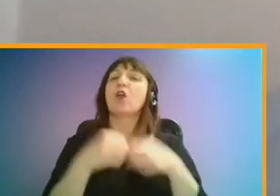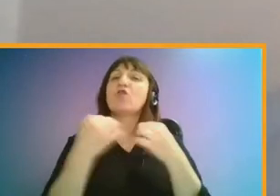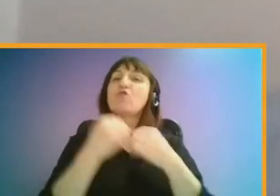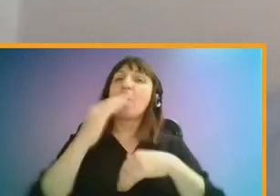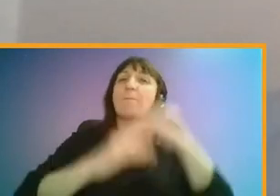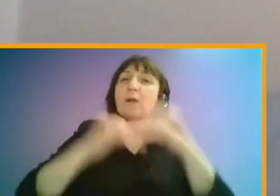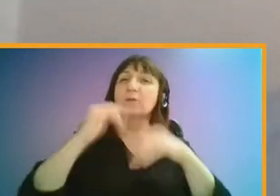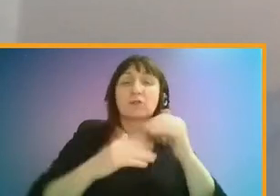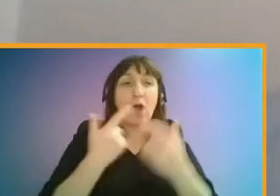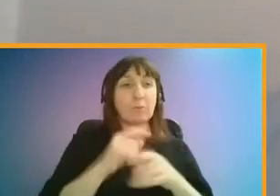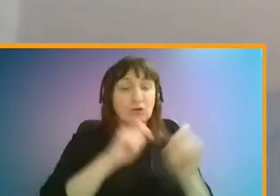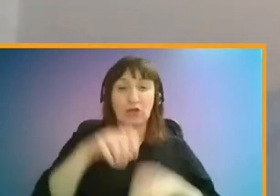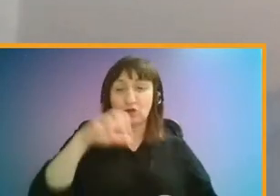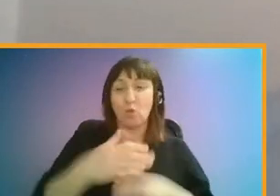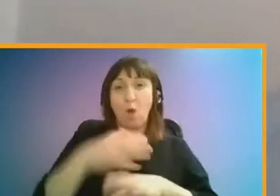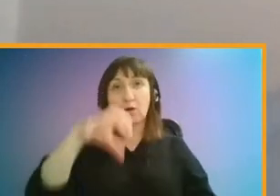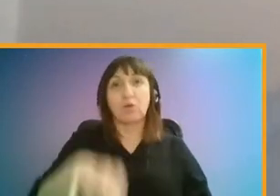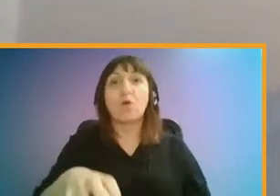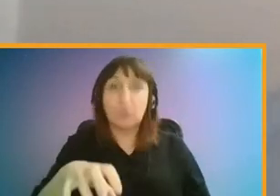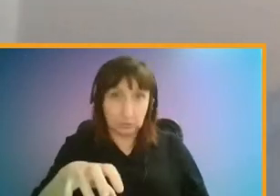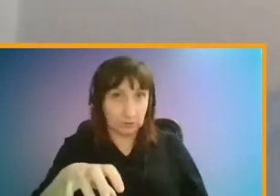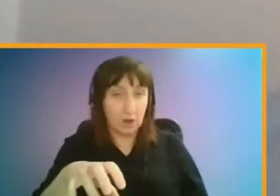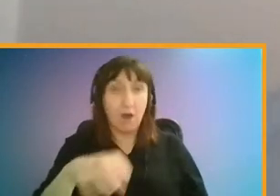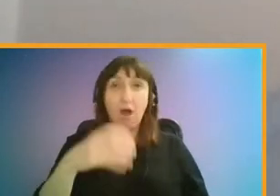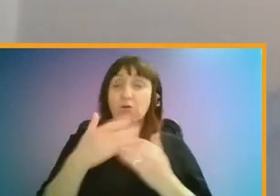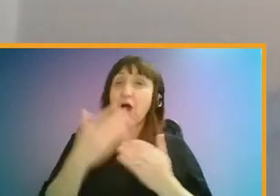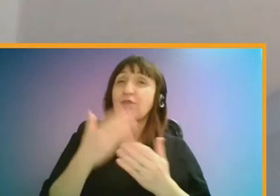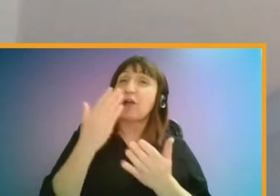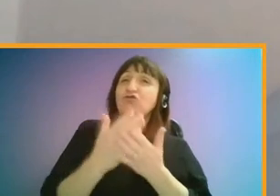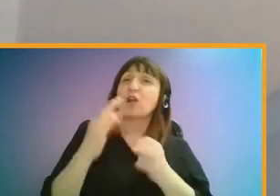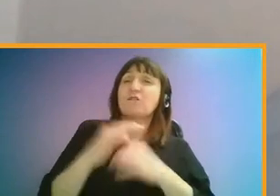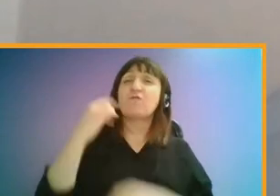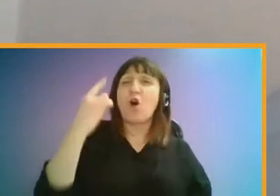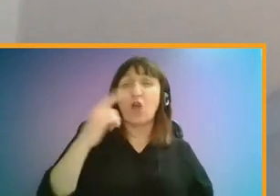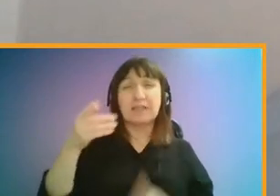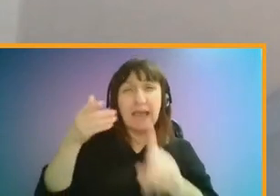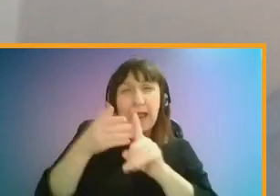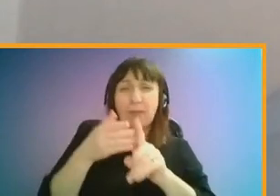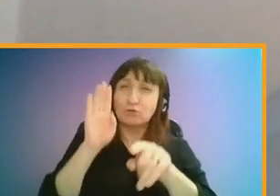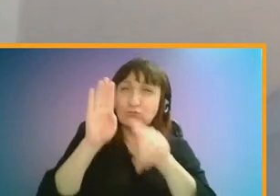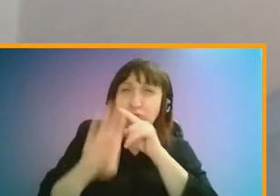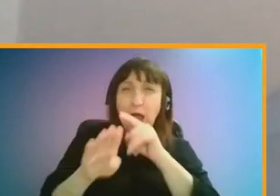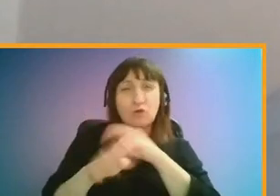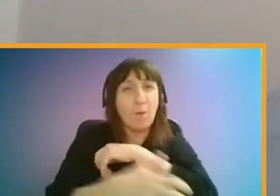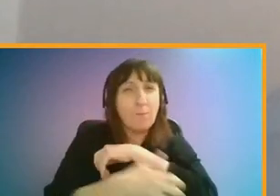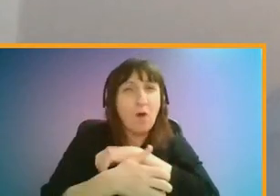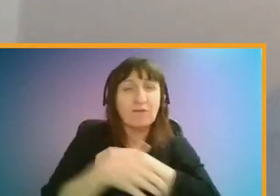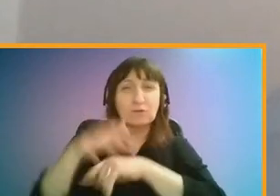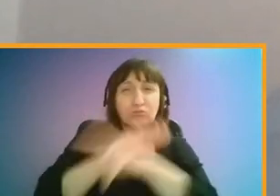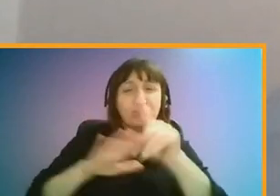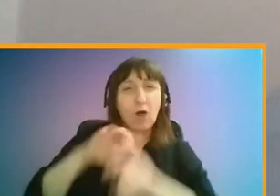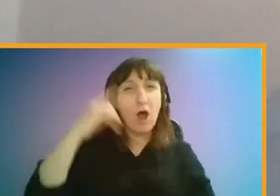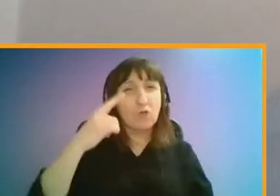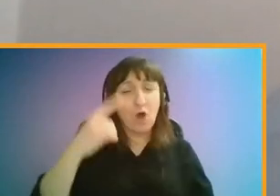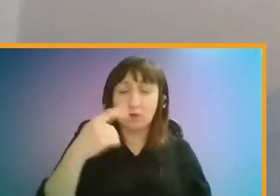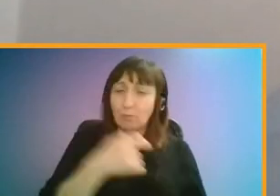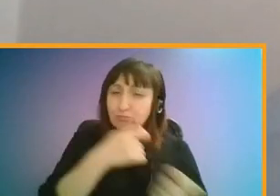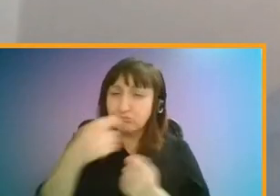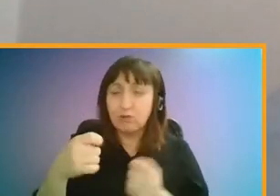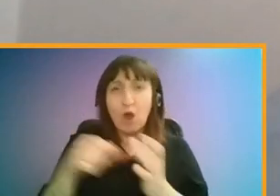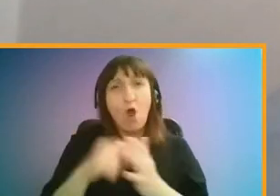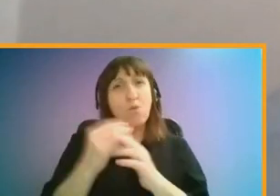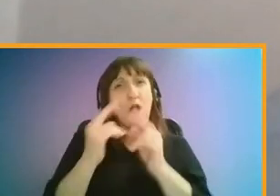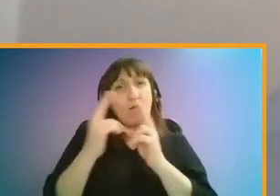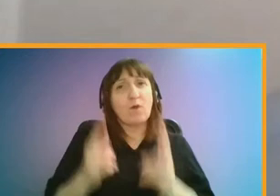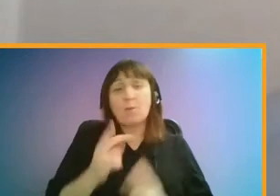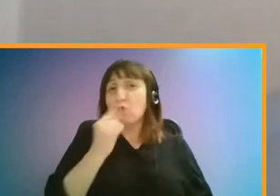locations. Barrett Mater from Trust for London, the organisation aiming to tackle poverty and inequality in London, also raised the issue that working from home